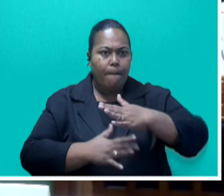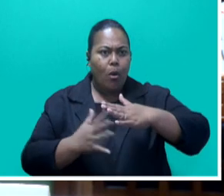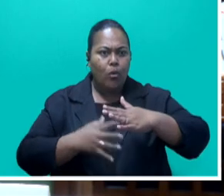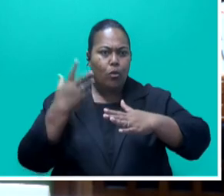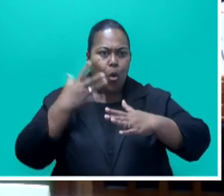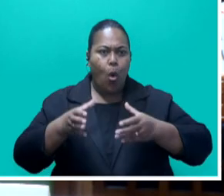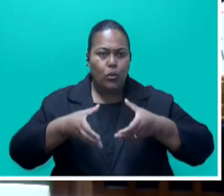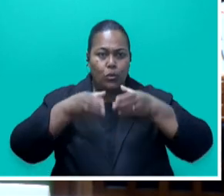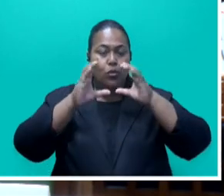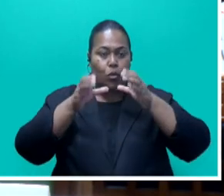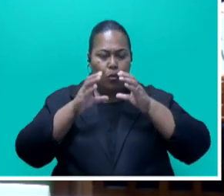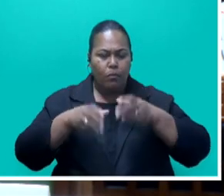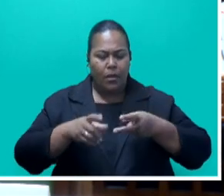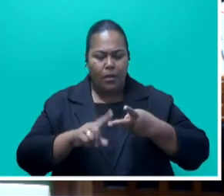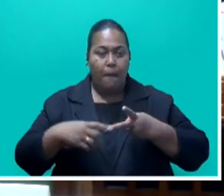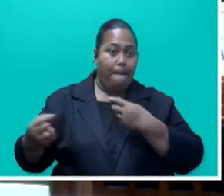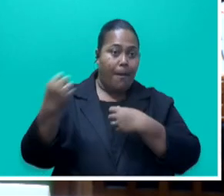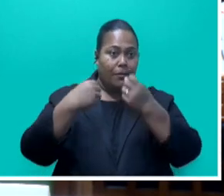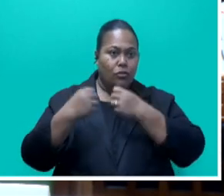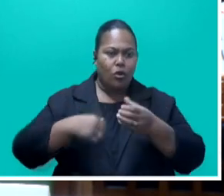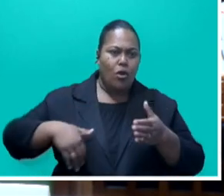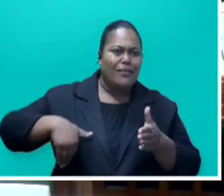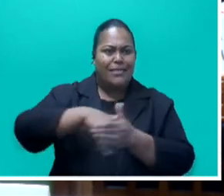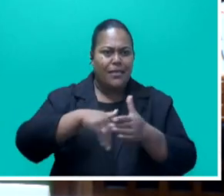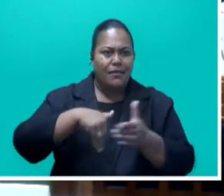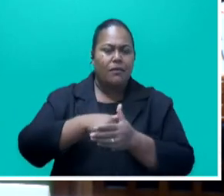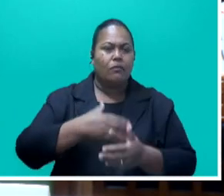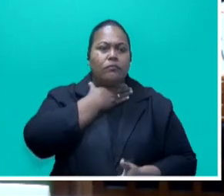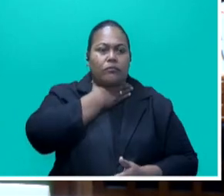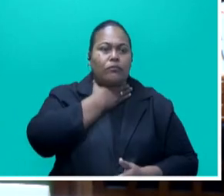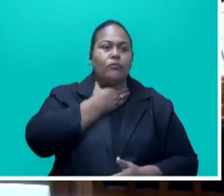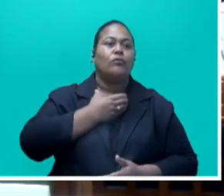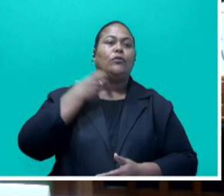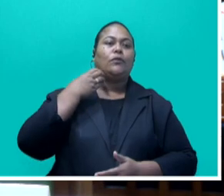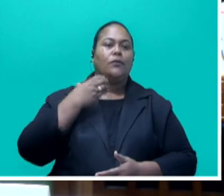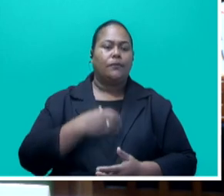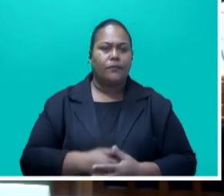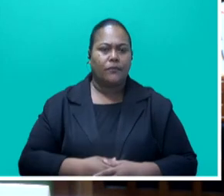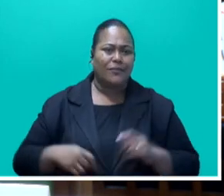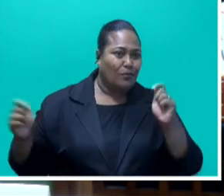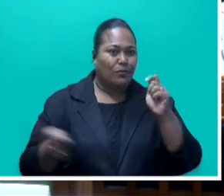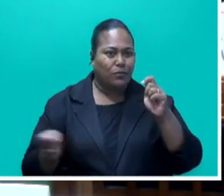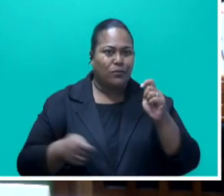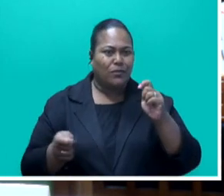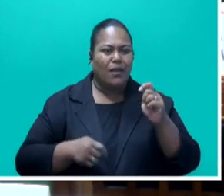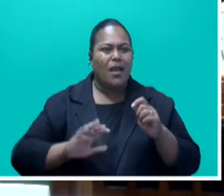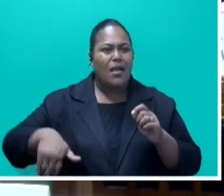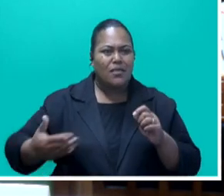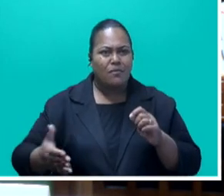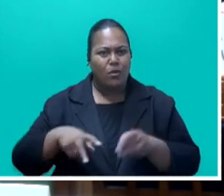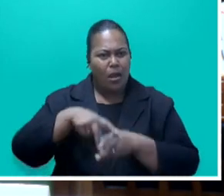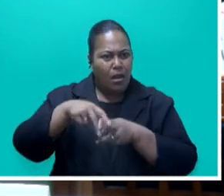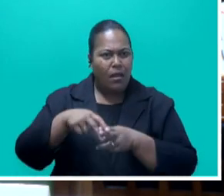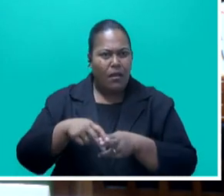soup, punched, kicked or dragged by the throat, whipped by their husband on horseback, threatened